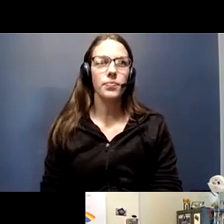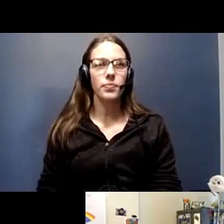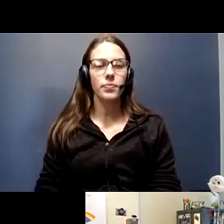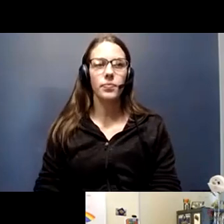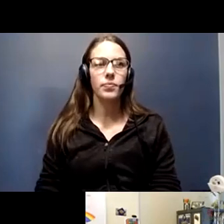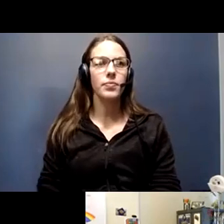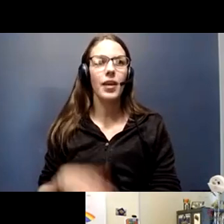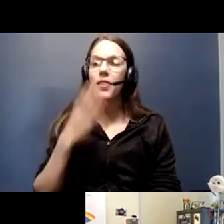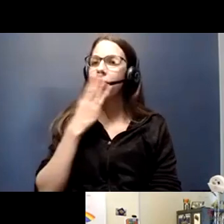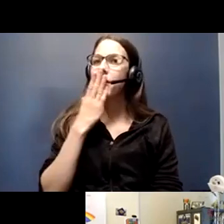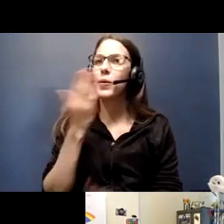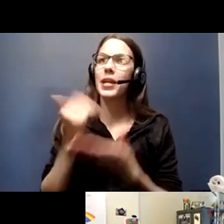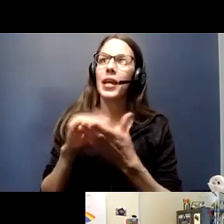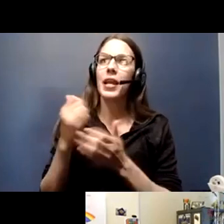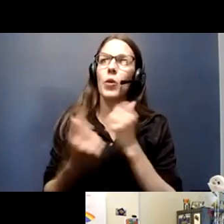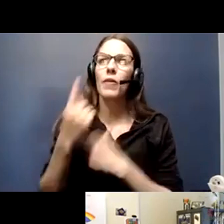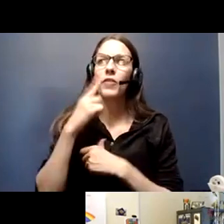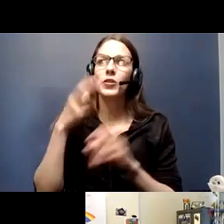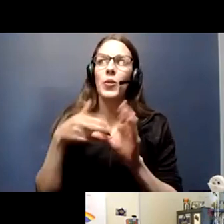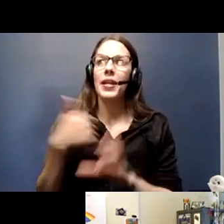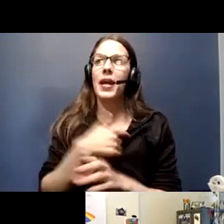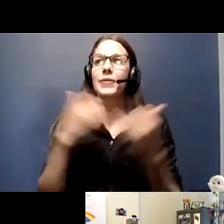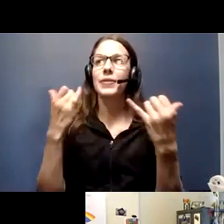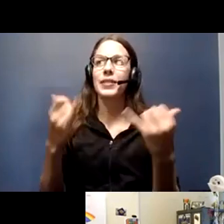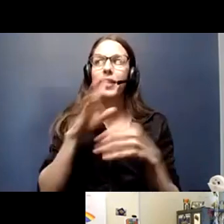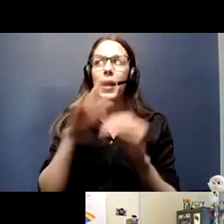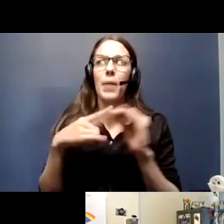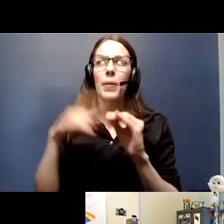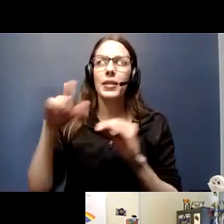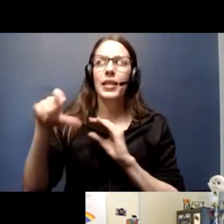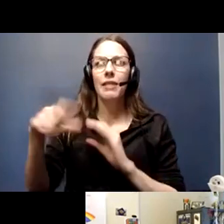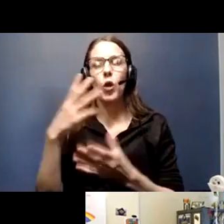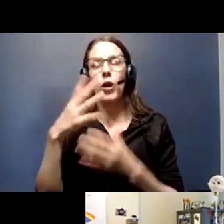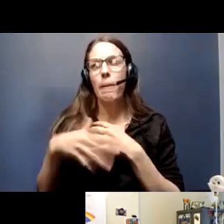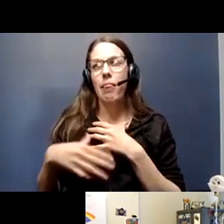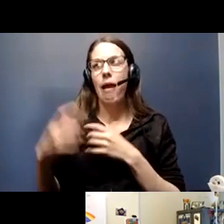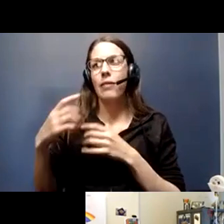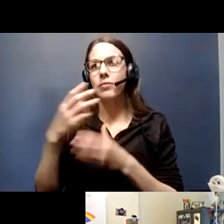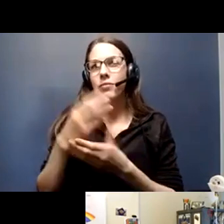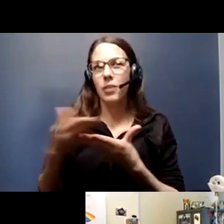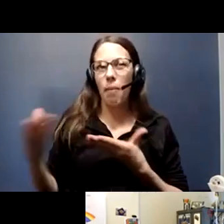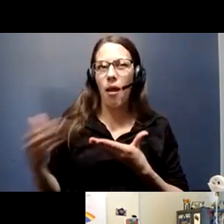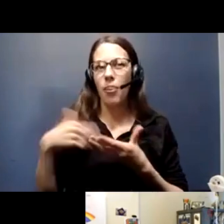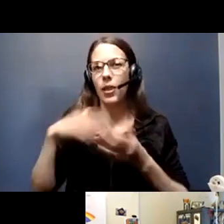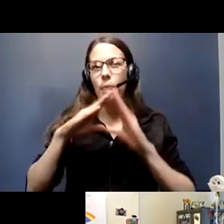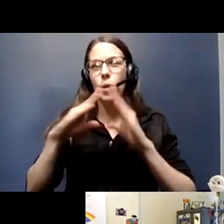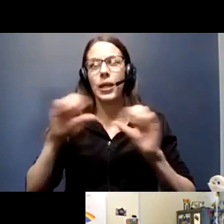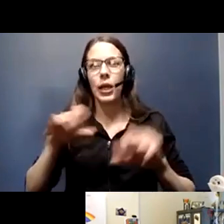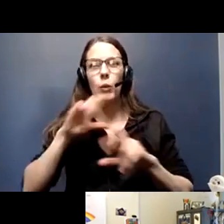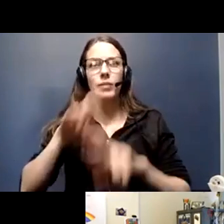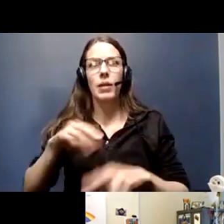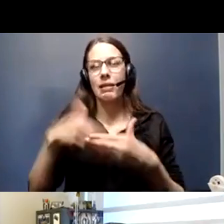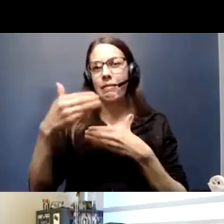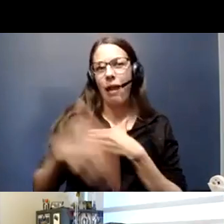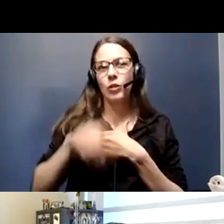Thank you again everyone for joining us today and talking about the need for the blood supply and how the community can respond to that. Next, we'll go to the